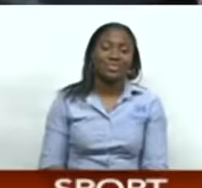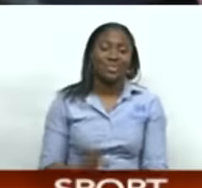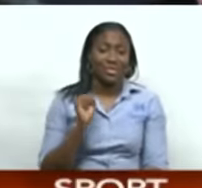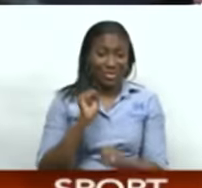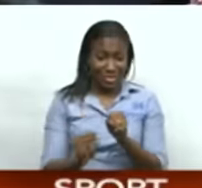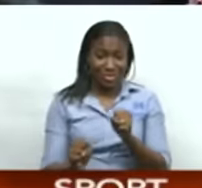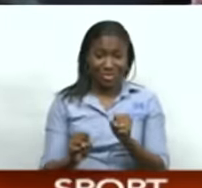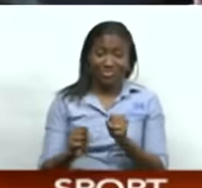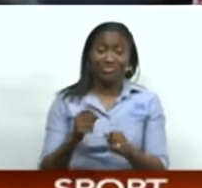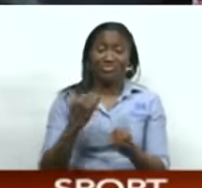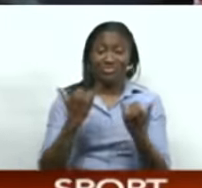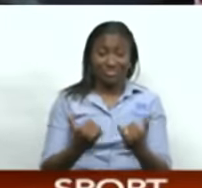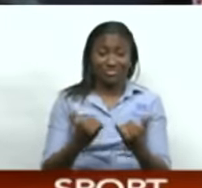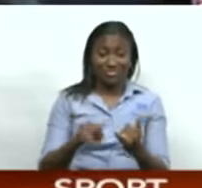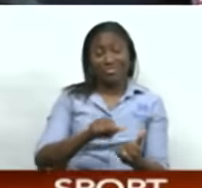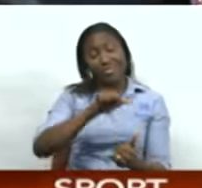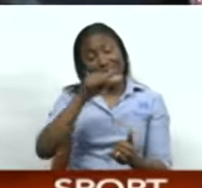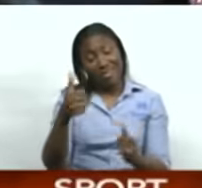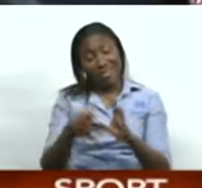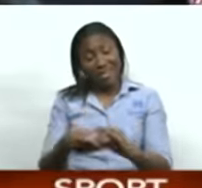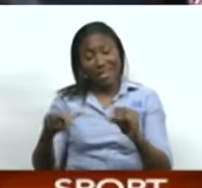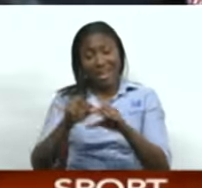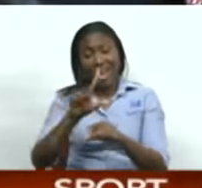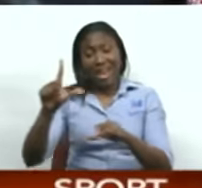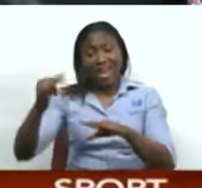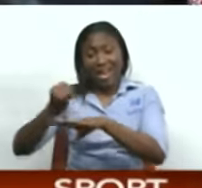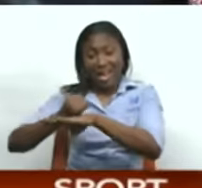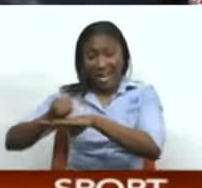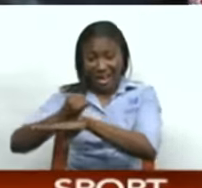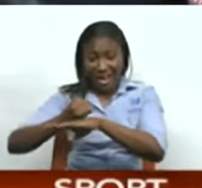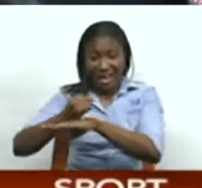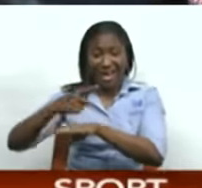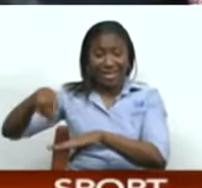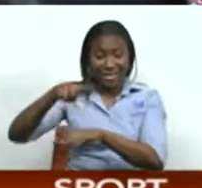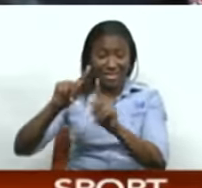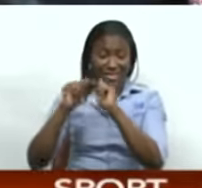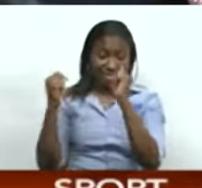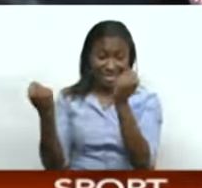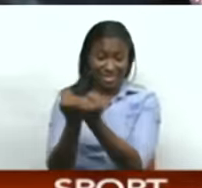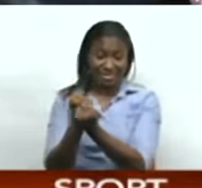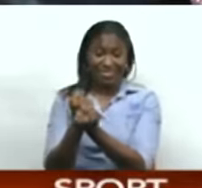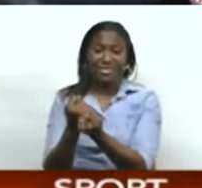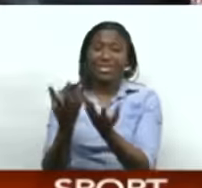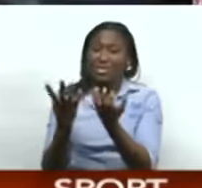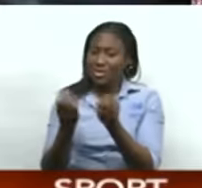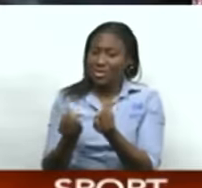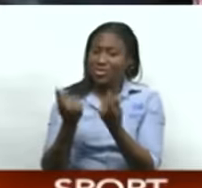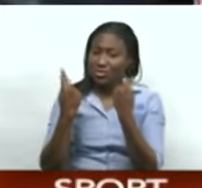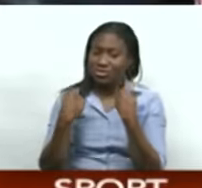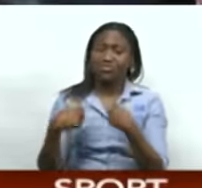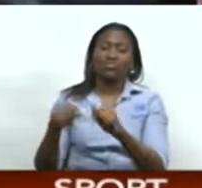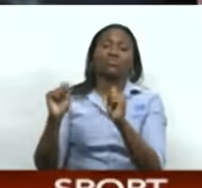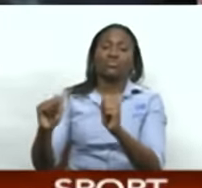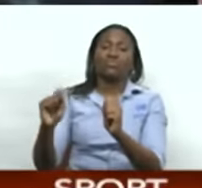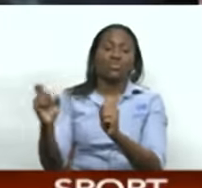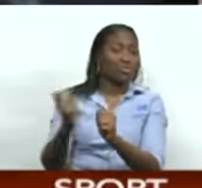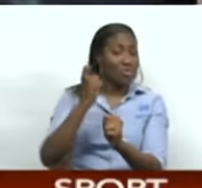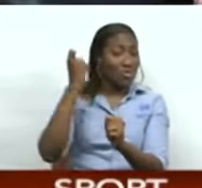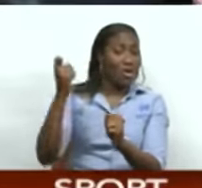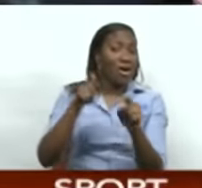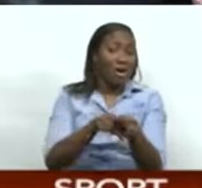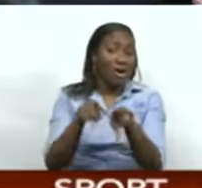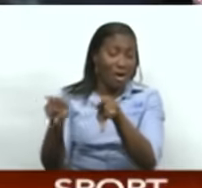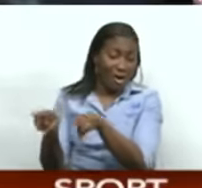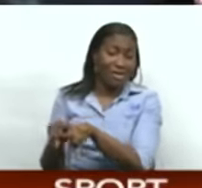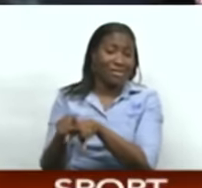competition ends. On the other hand, the Leewards fancy what would be an upset, while looking to add to their seven titles. More importantly,